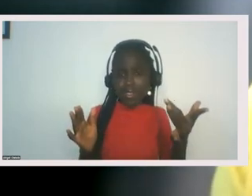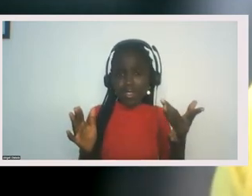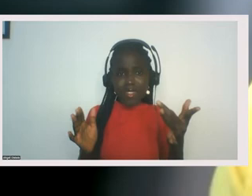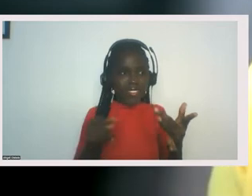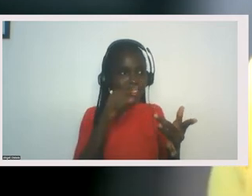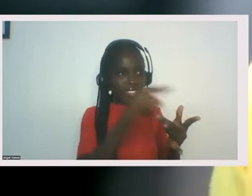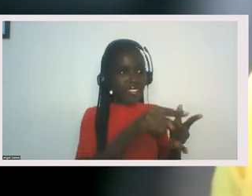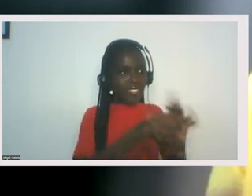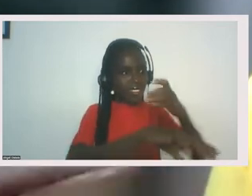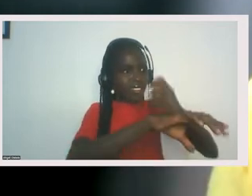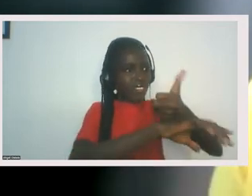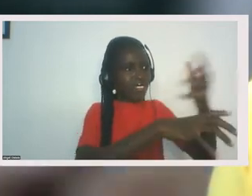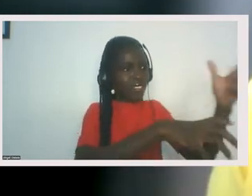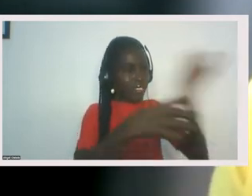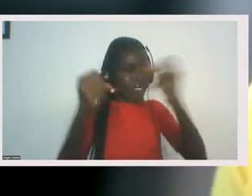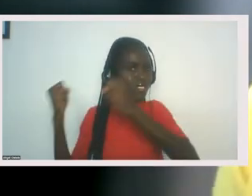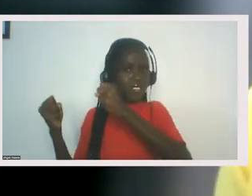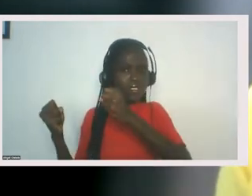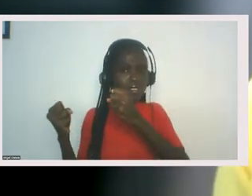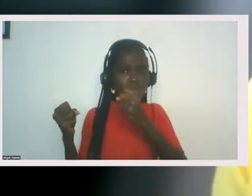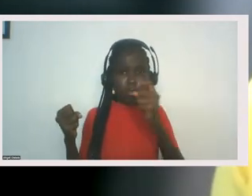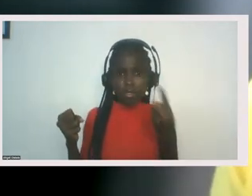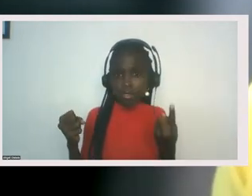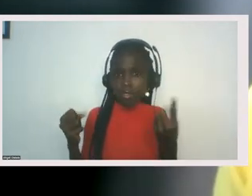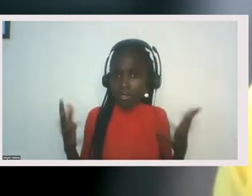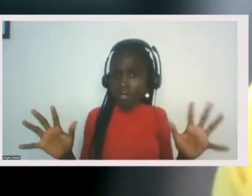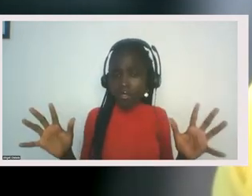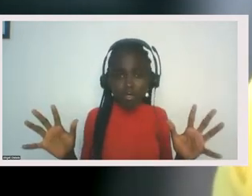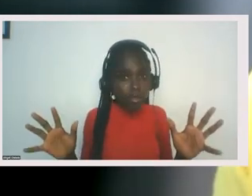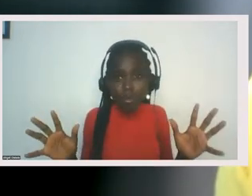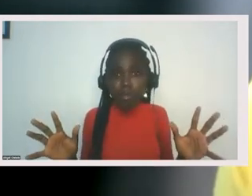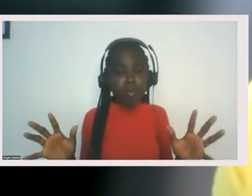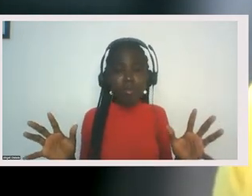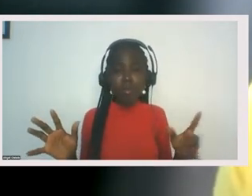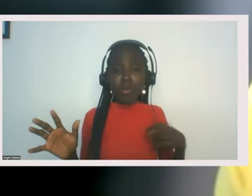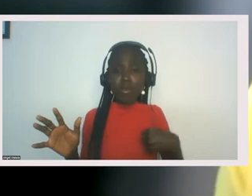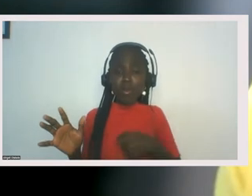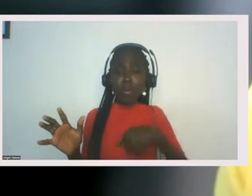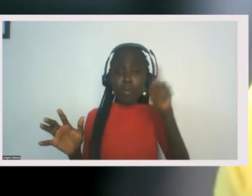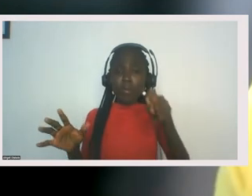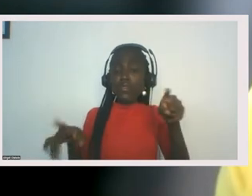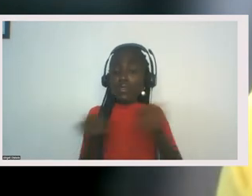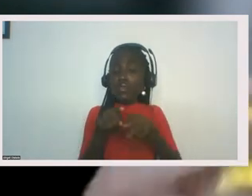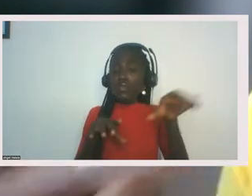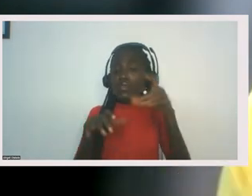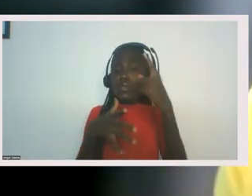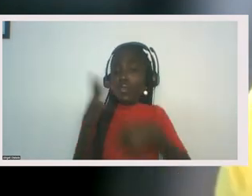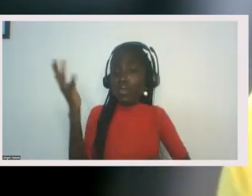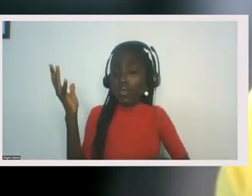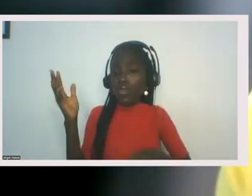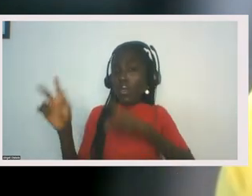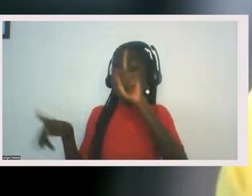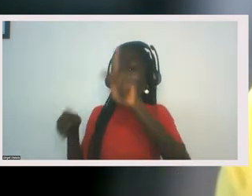monarch. We also need to create a state in which the people are sovereign. And so our